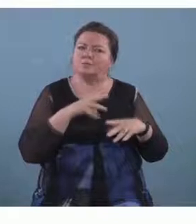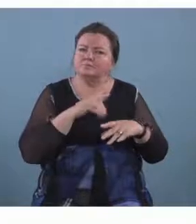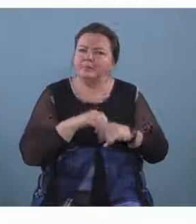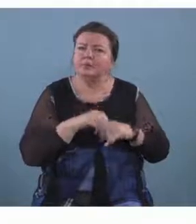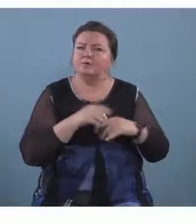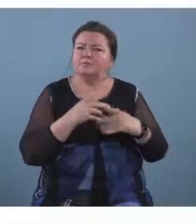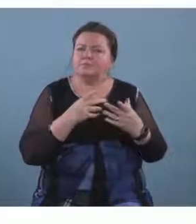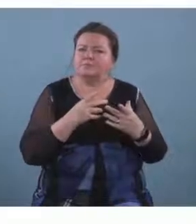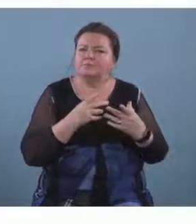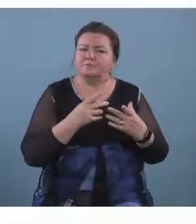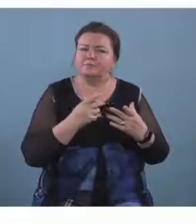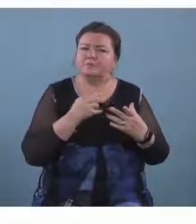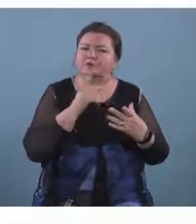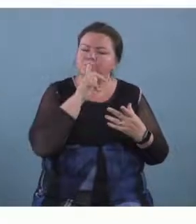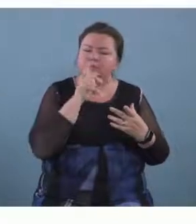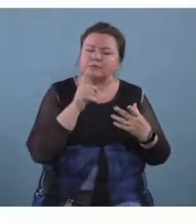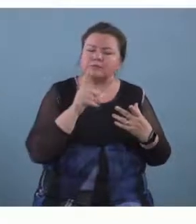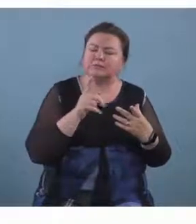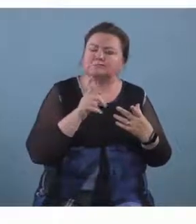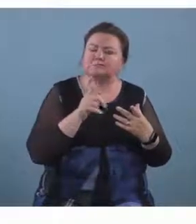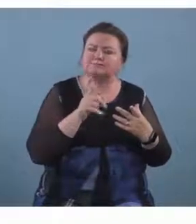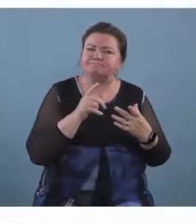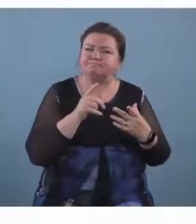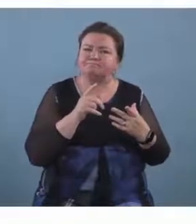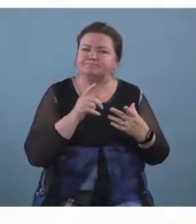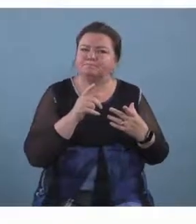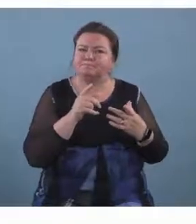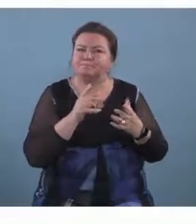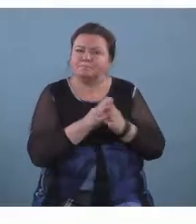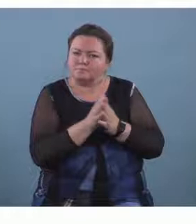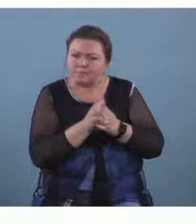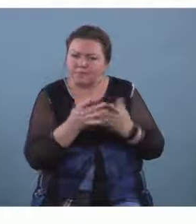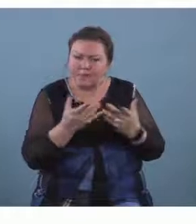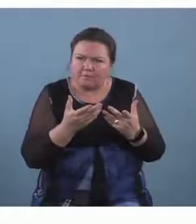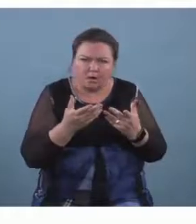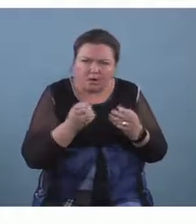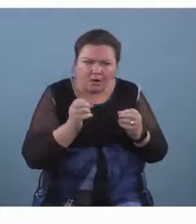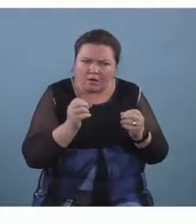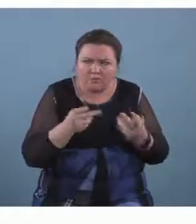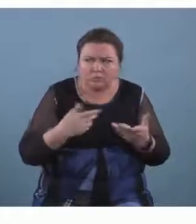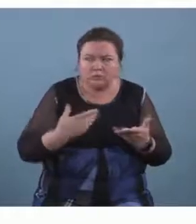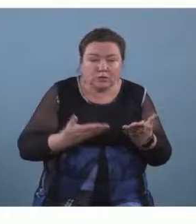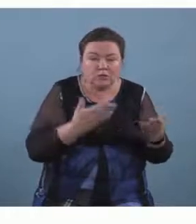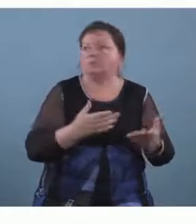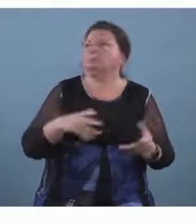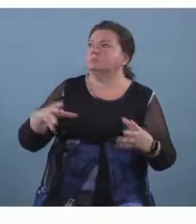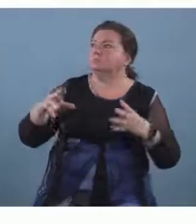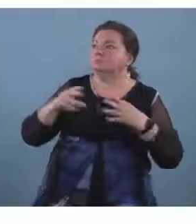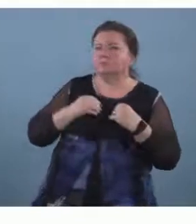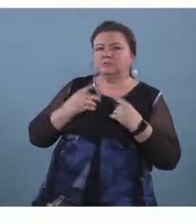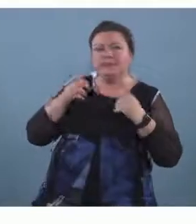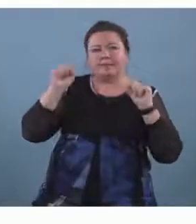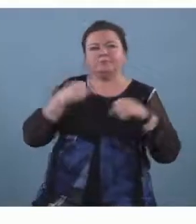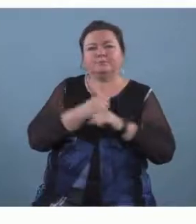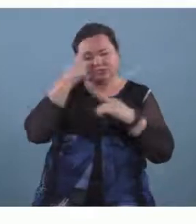this is because they've um been offered the opportunity and they are able to make the decision